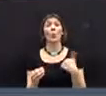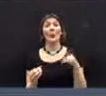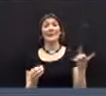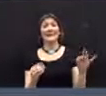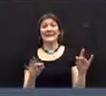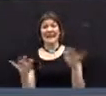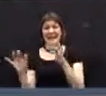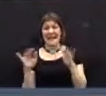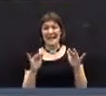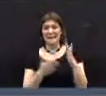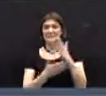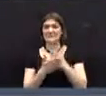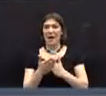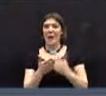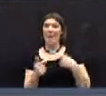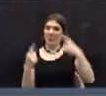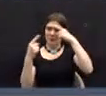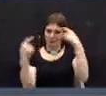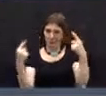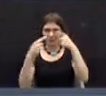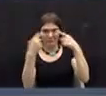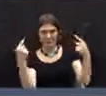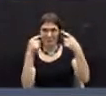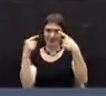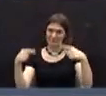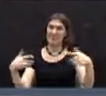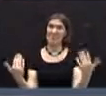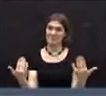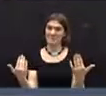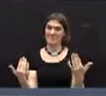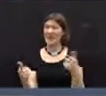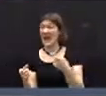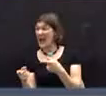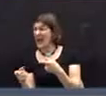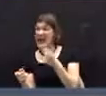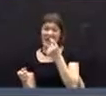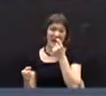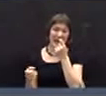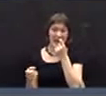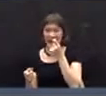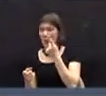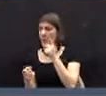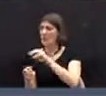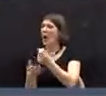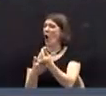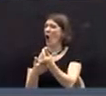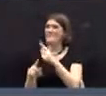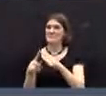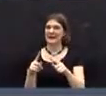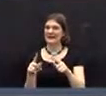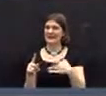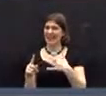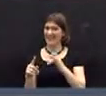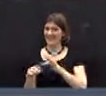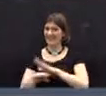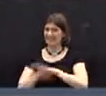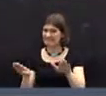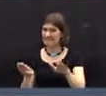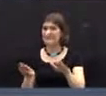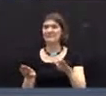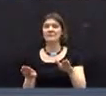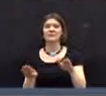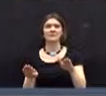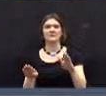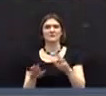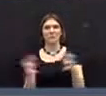we could not agree to cut out of the budget, even though they were within the 1% list. They included